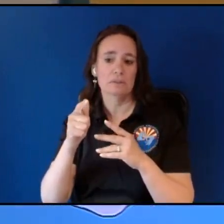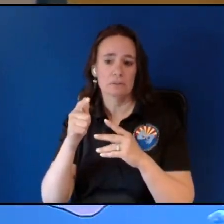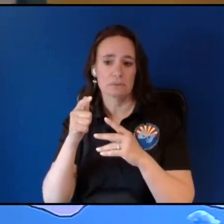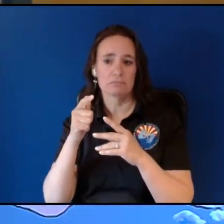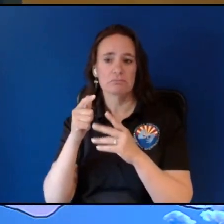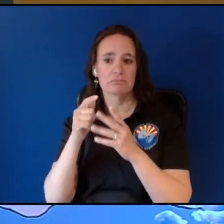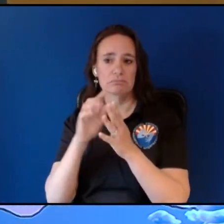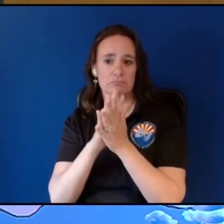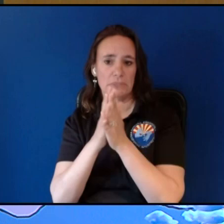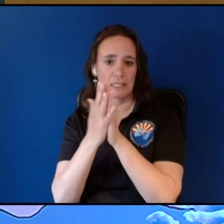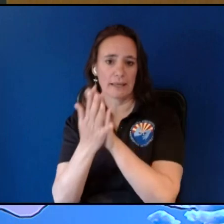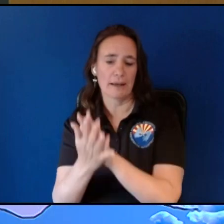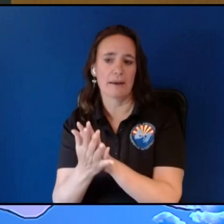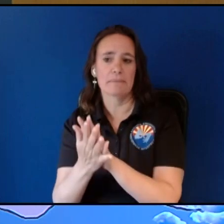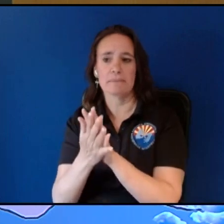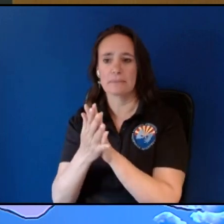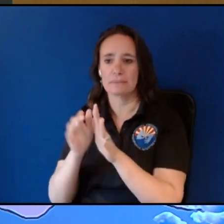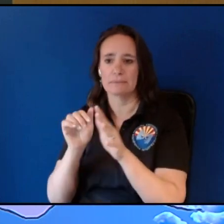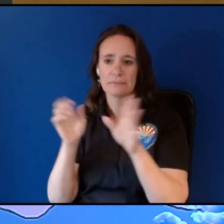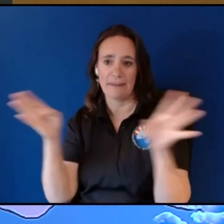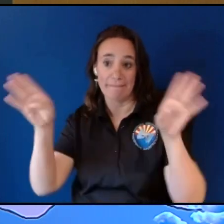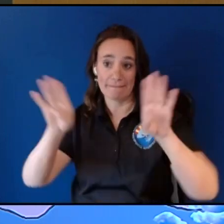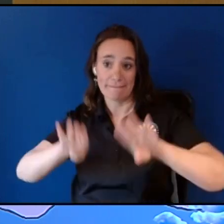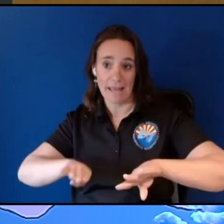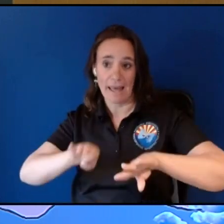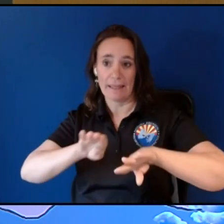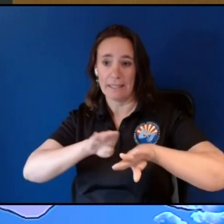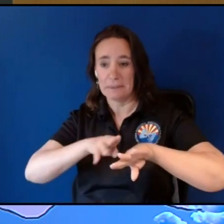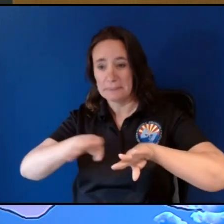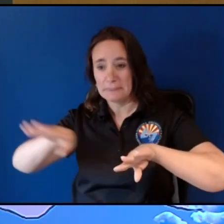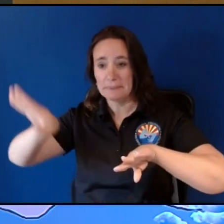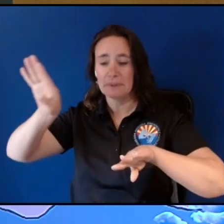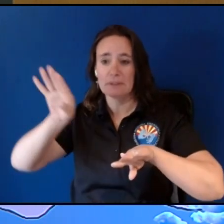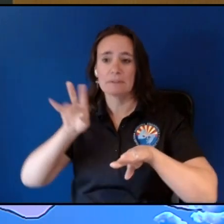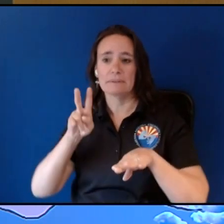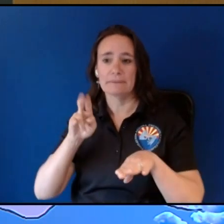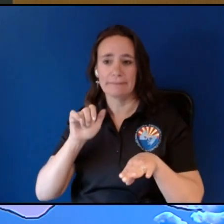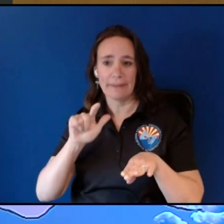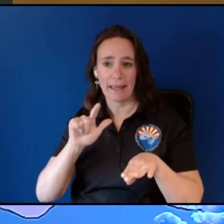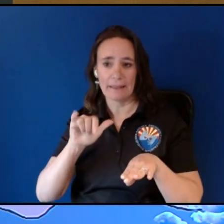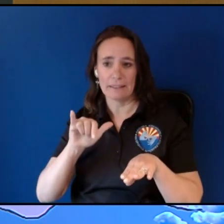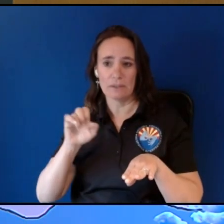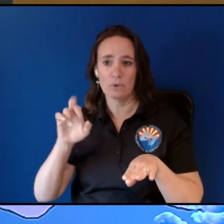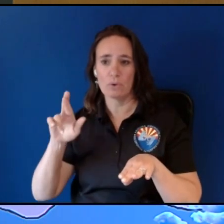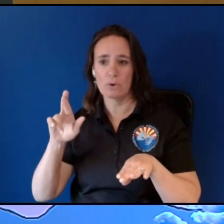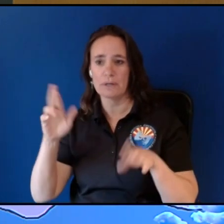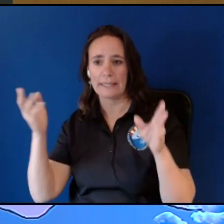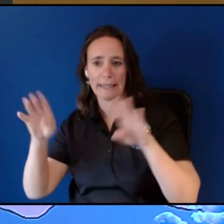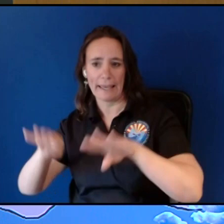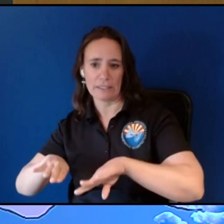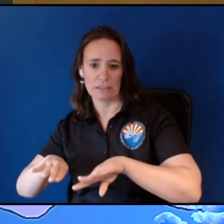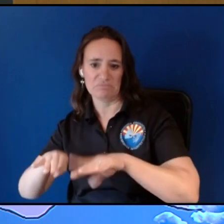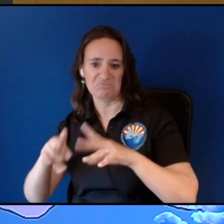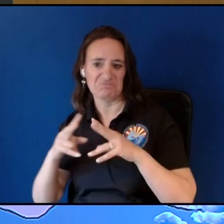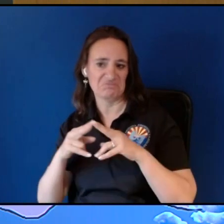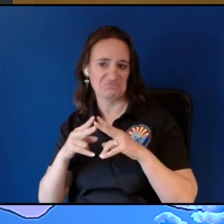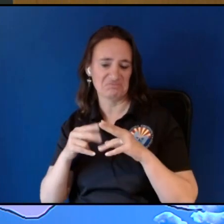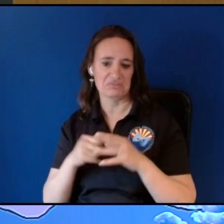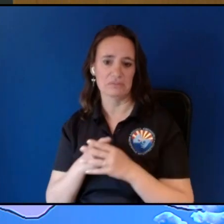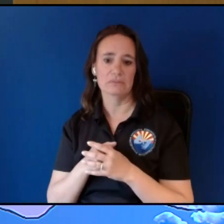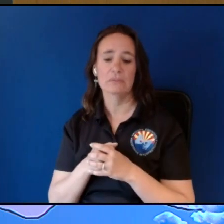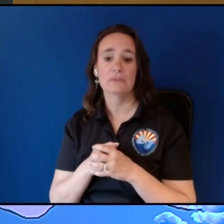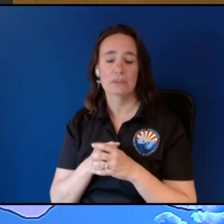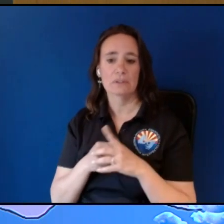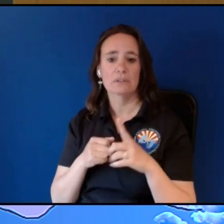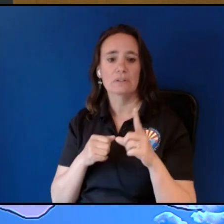valley winds or up canyon winds both terms are interchangeable reason this develops first is because you get